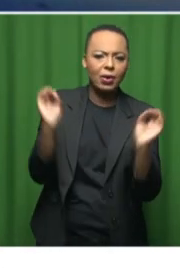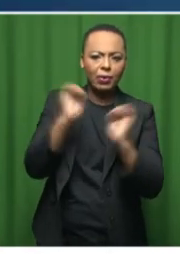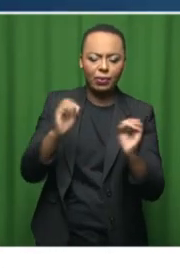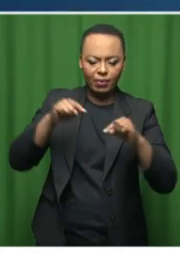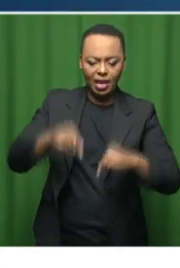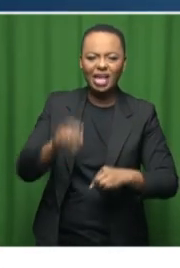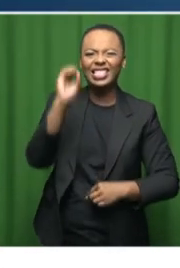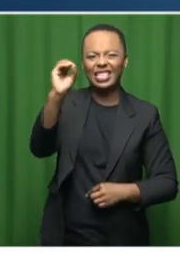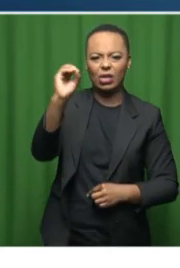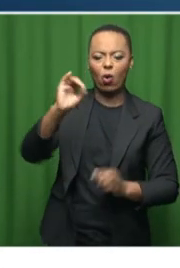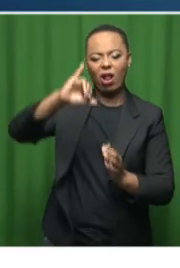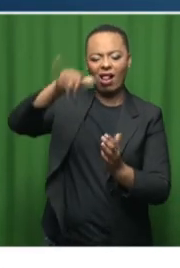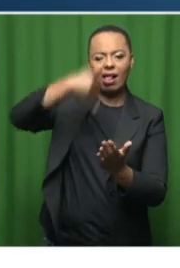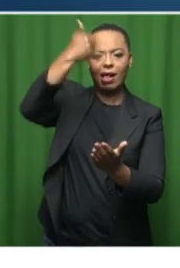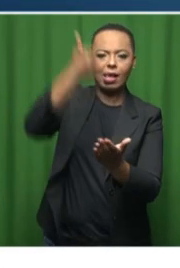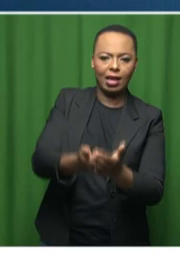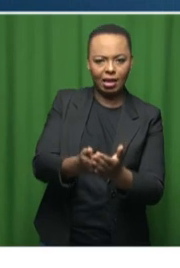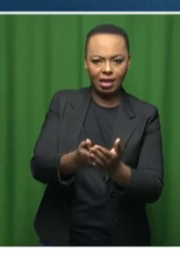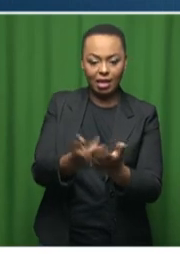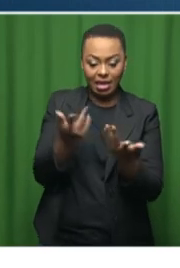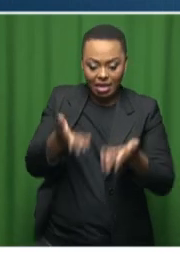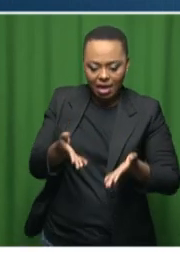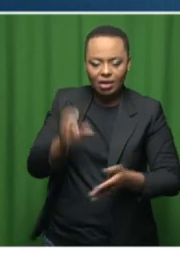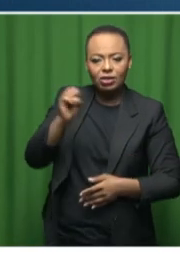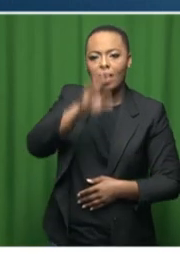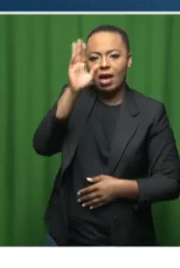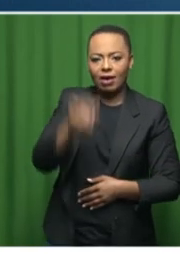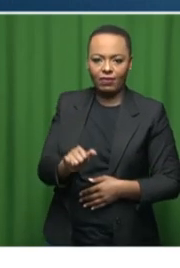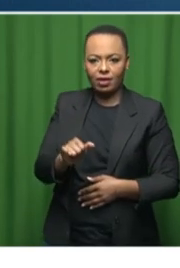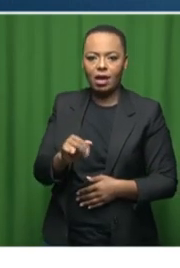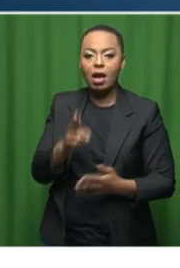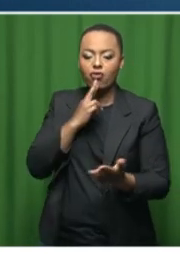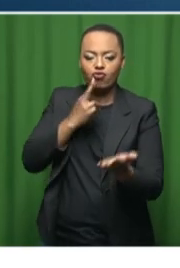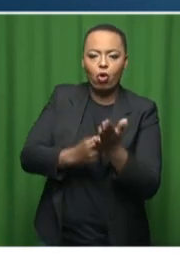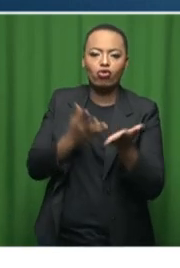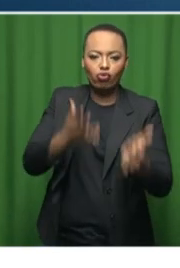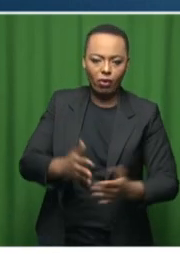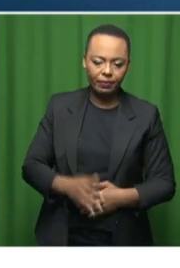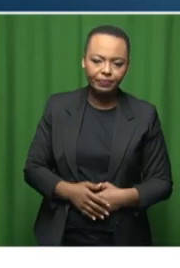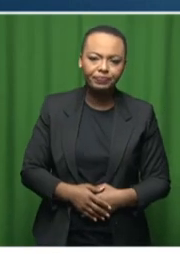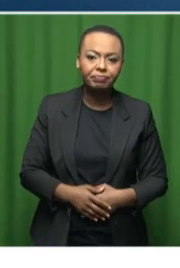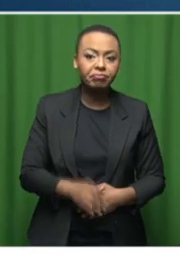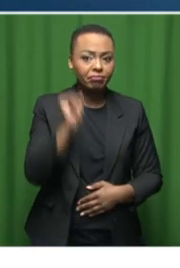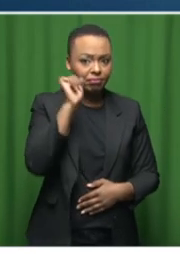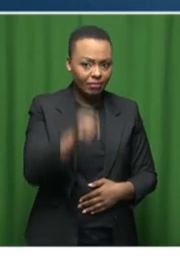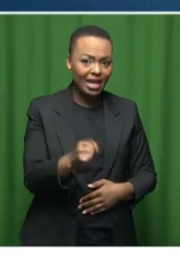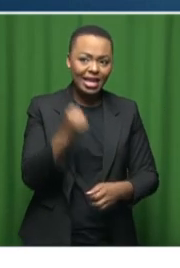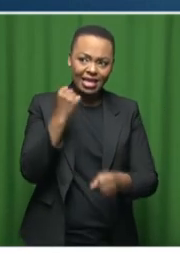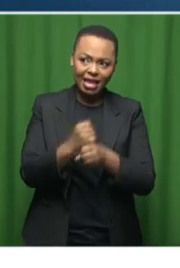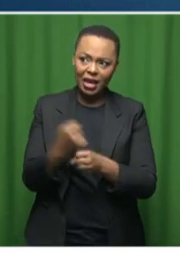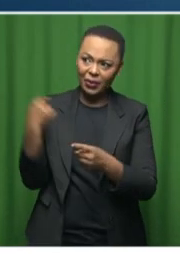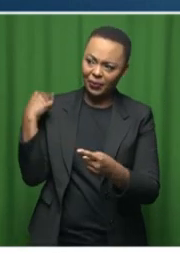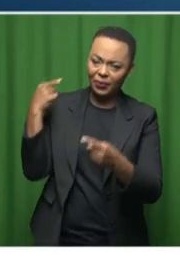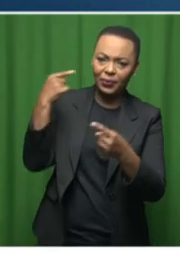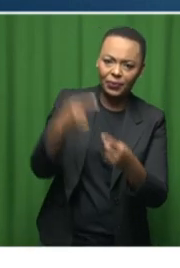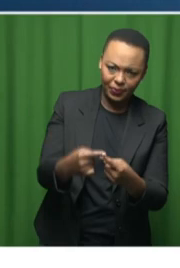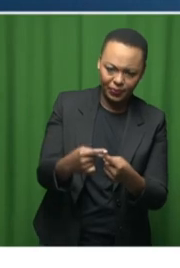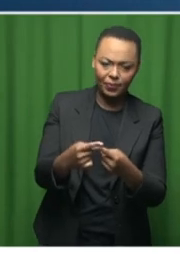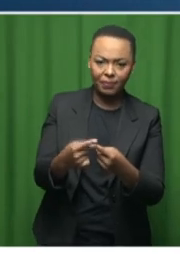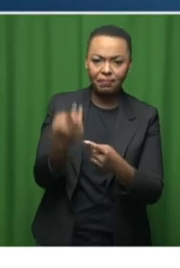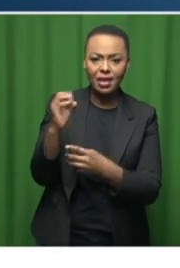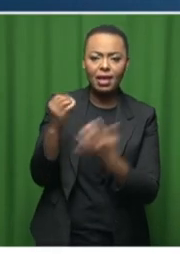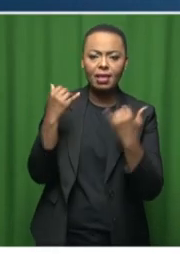Africa. And that is obviously fantastic. I think it's about just over three decades of no commercial